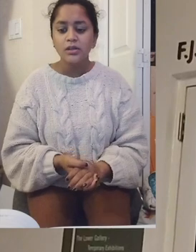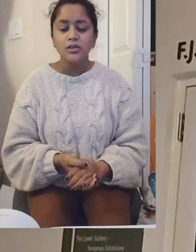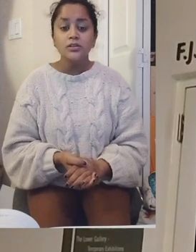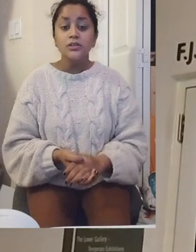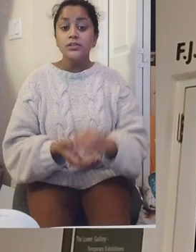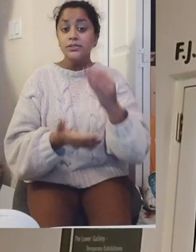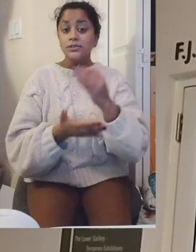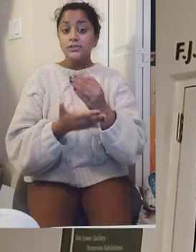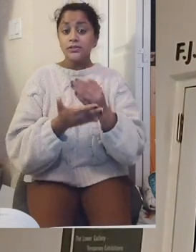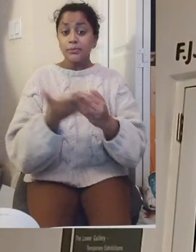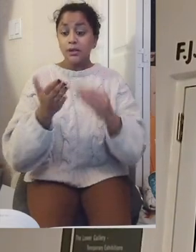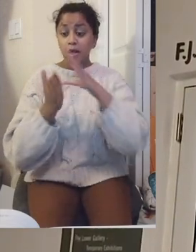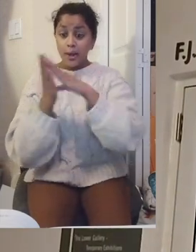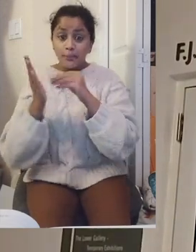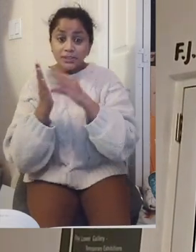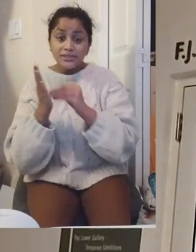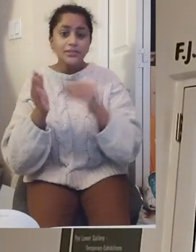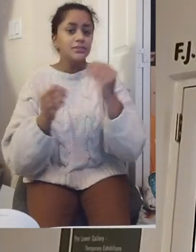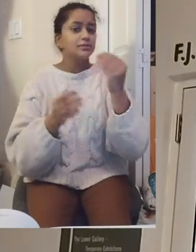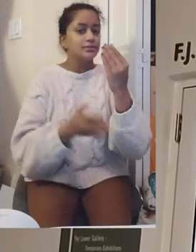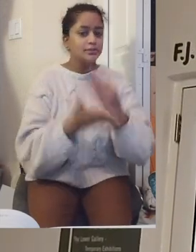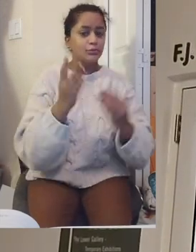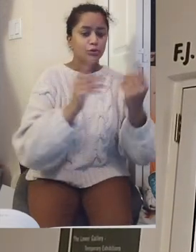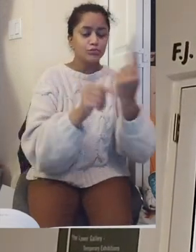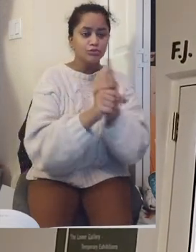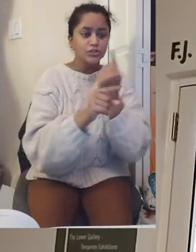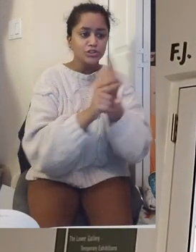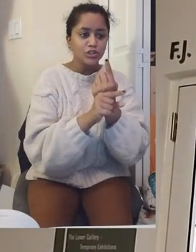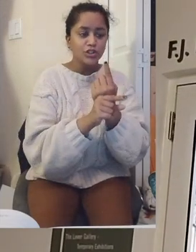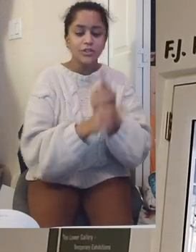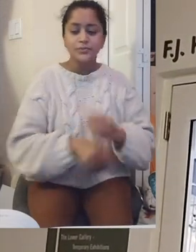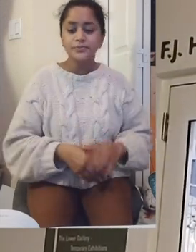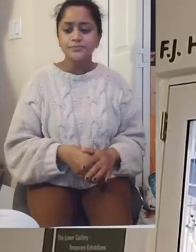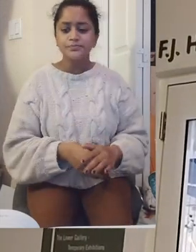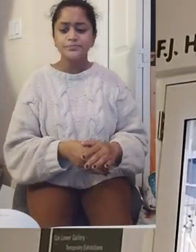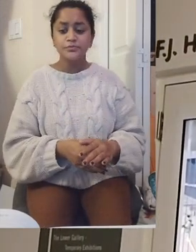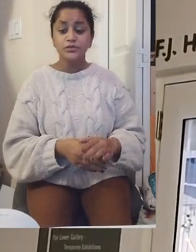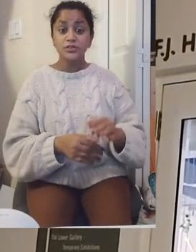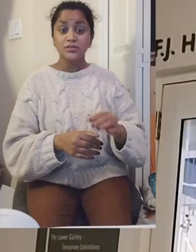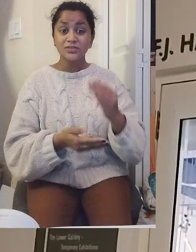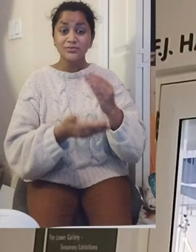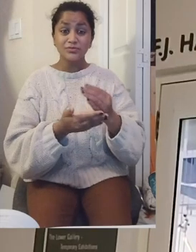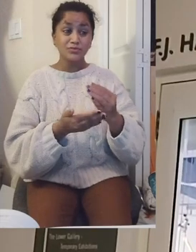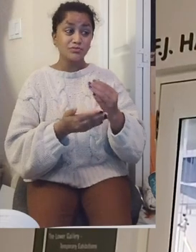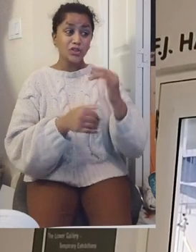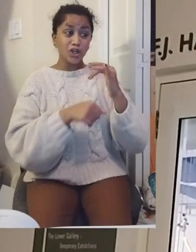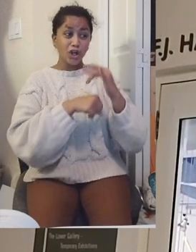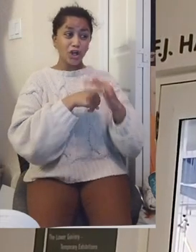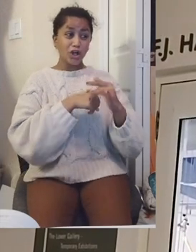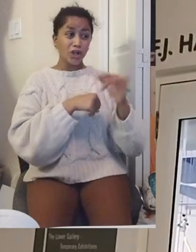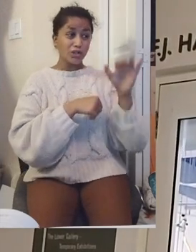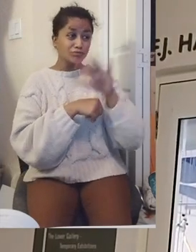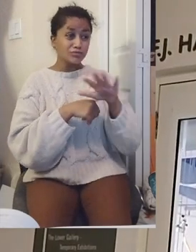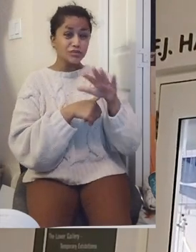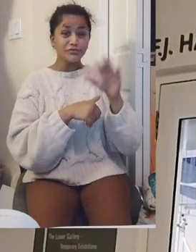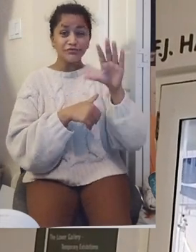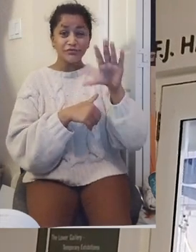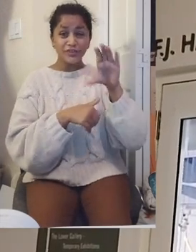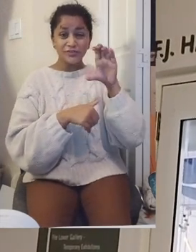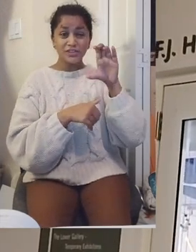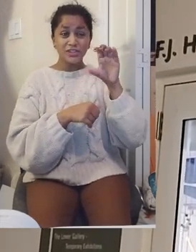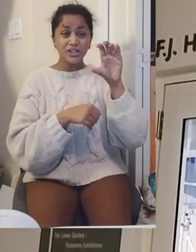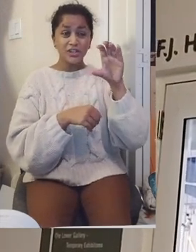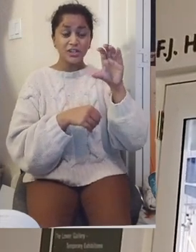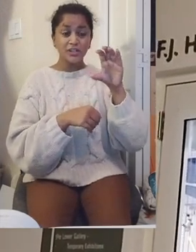of very, very old maps. Some of them as far back as the early 1500s. So it's a real nice mix of